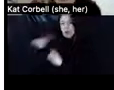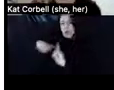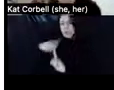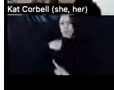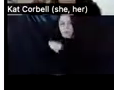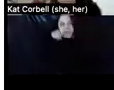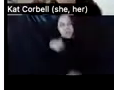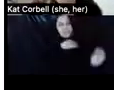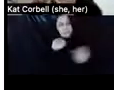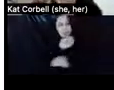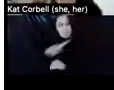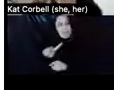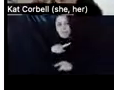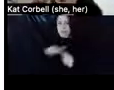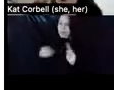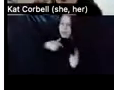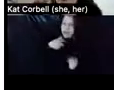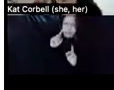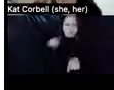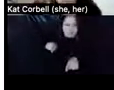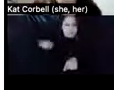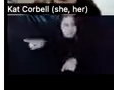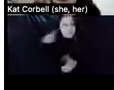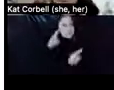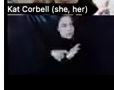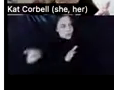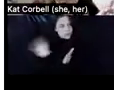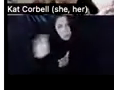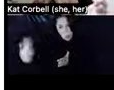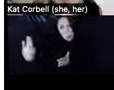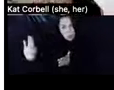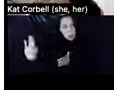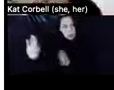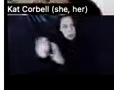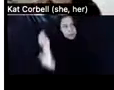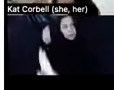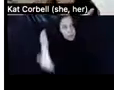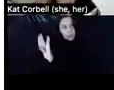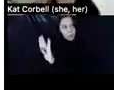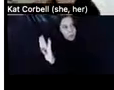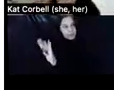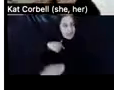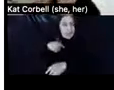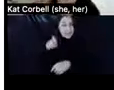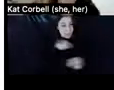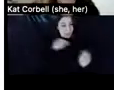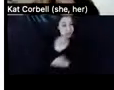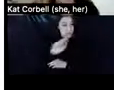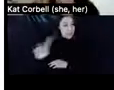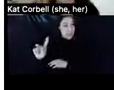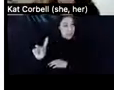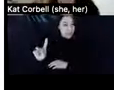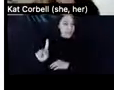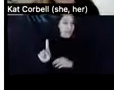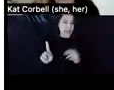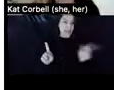really have to move back in while I still have holes in my wall. And I literally took my phone and zoomed in on the holes in the wall. And they were like, Oh,